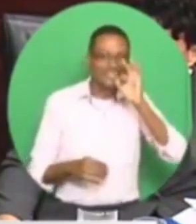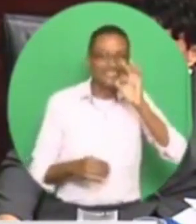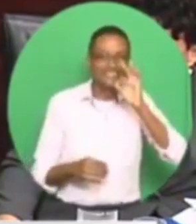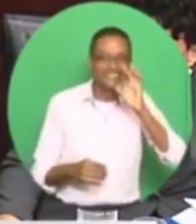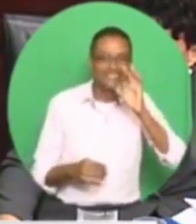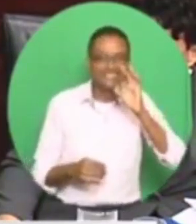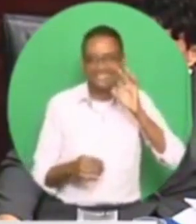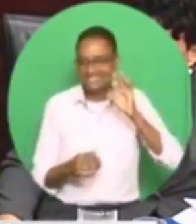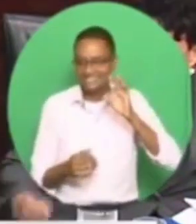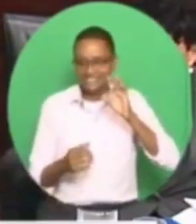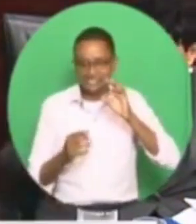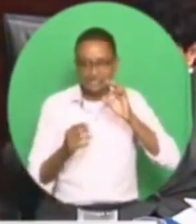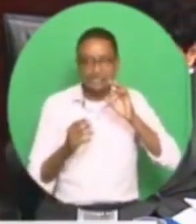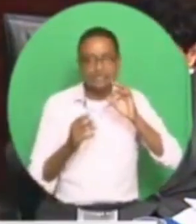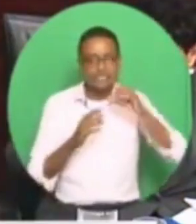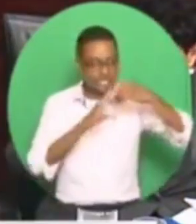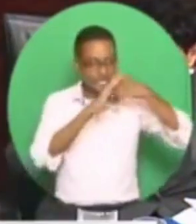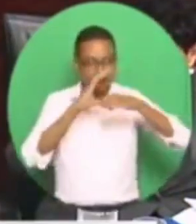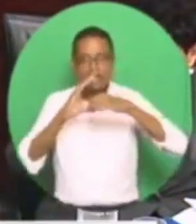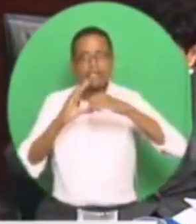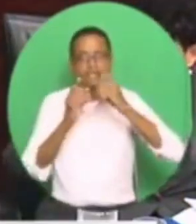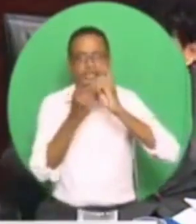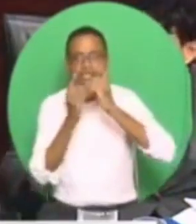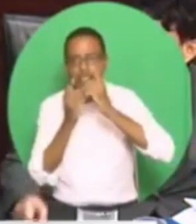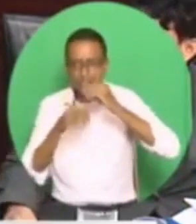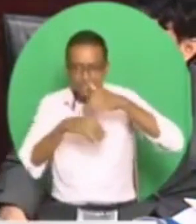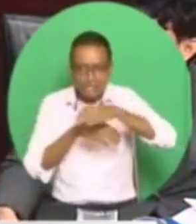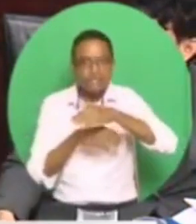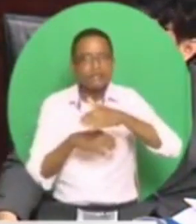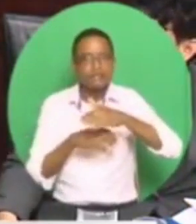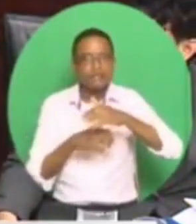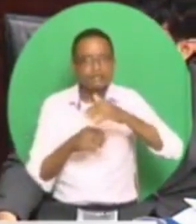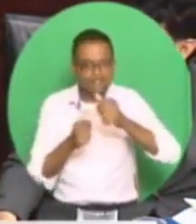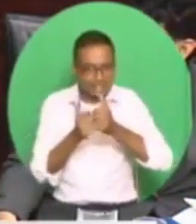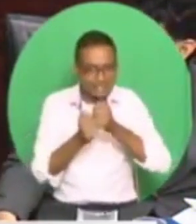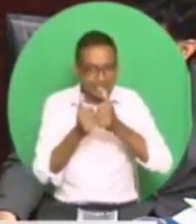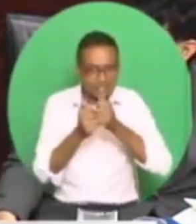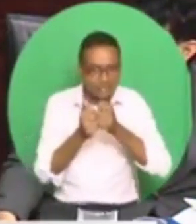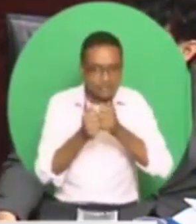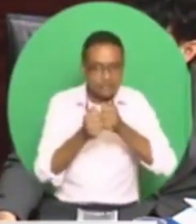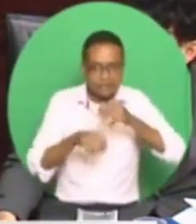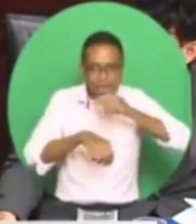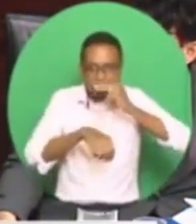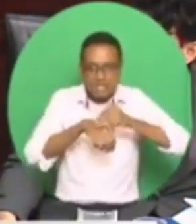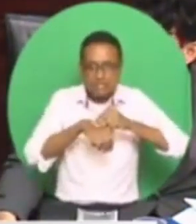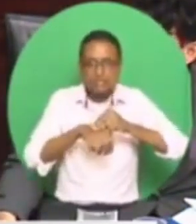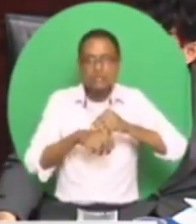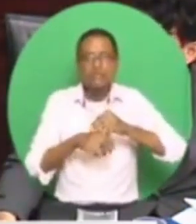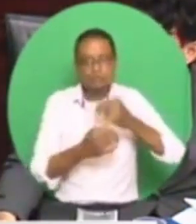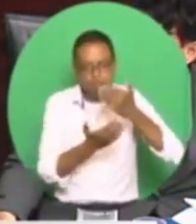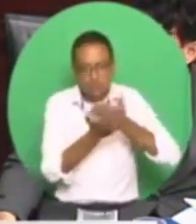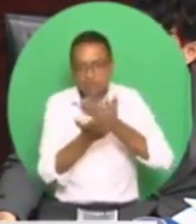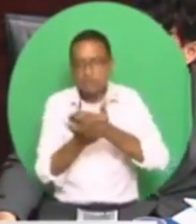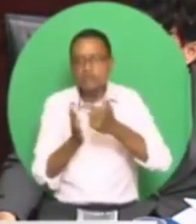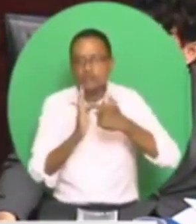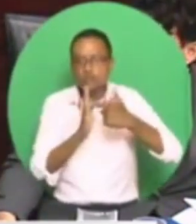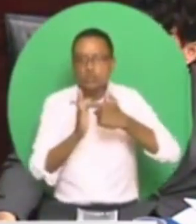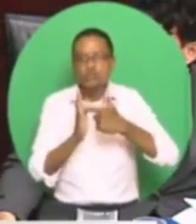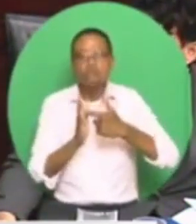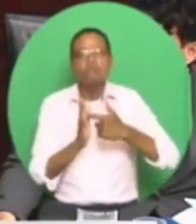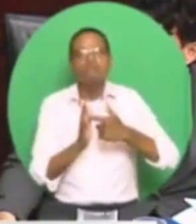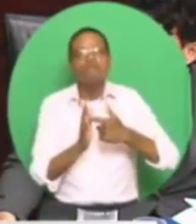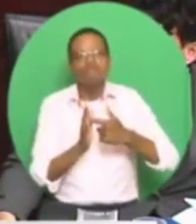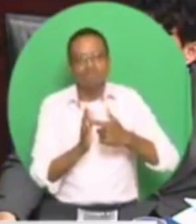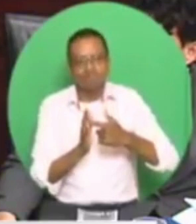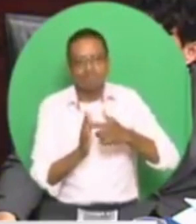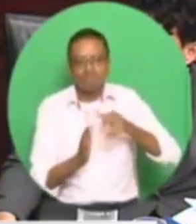of email sent. We got text messages suggesting that those things are real, are real. So